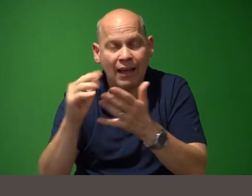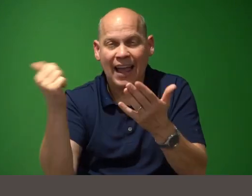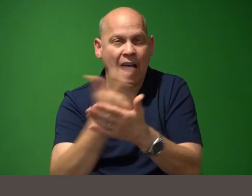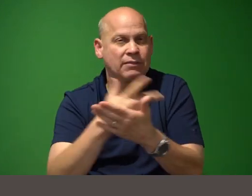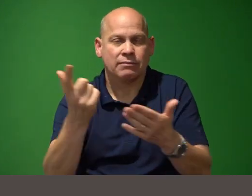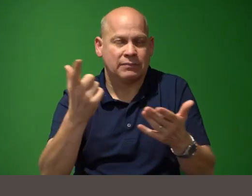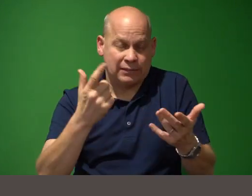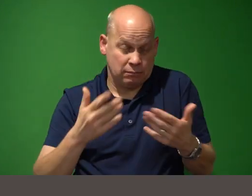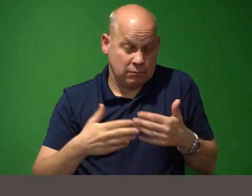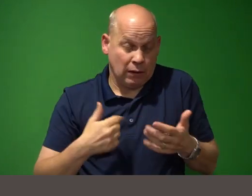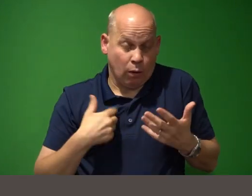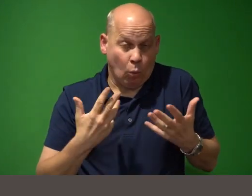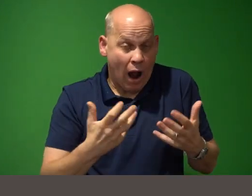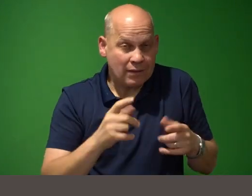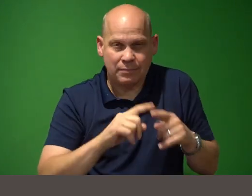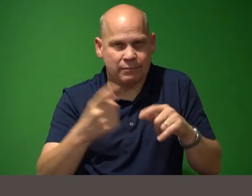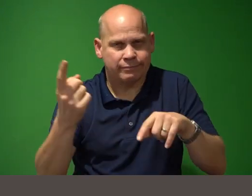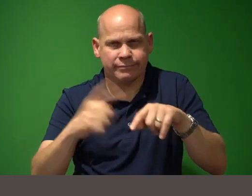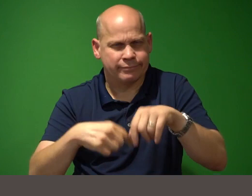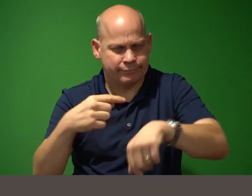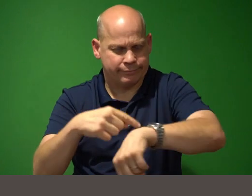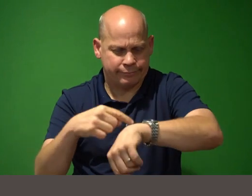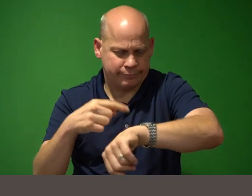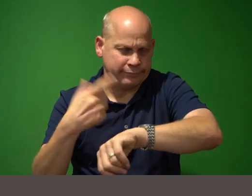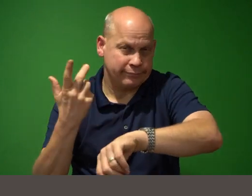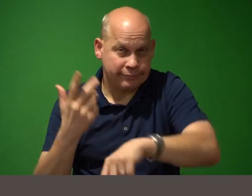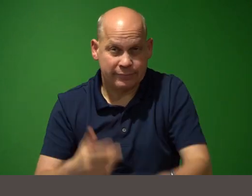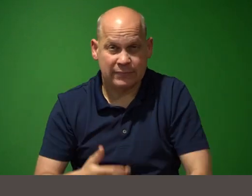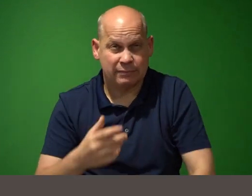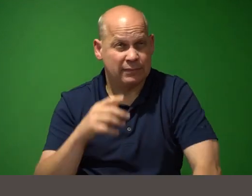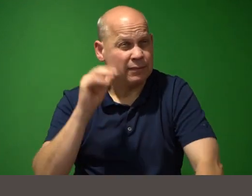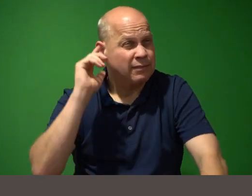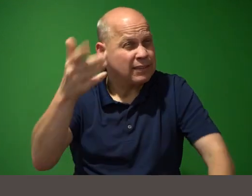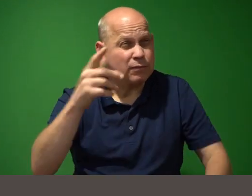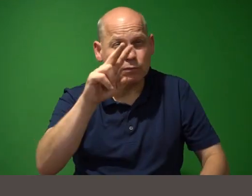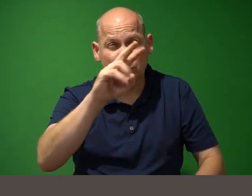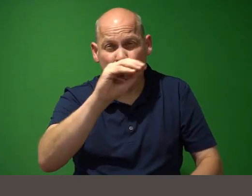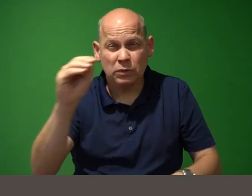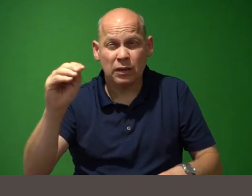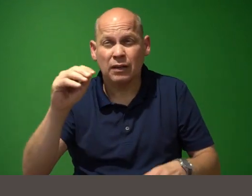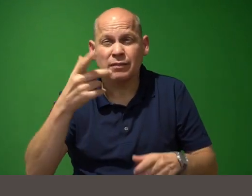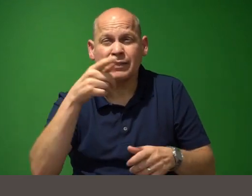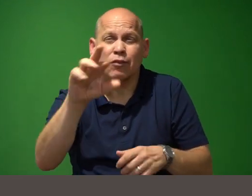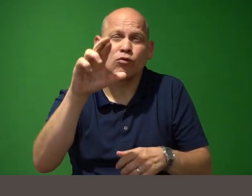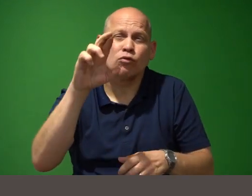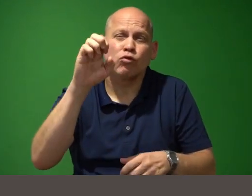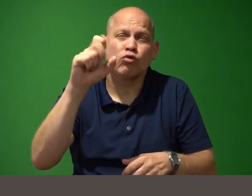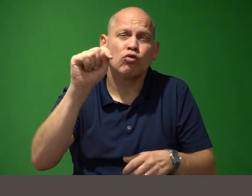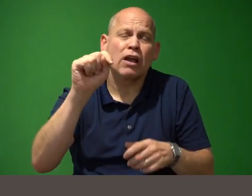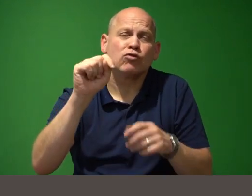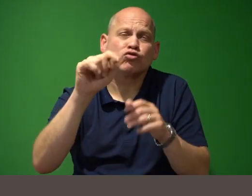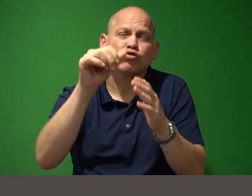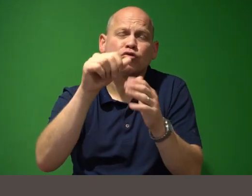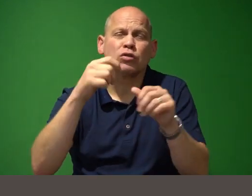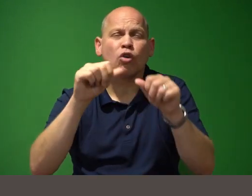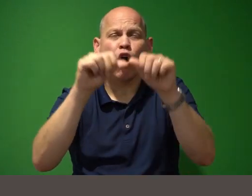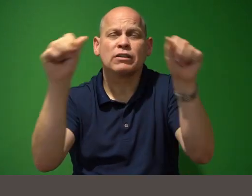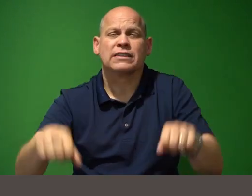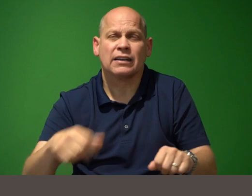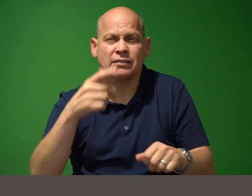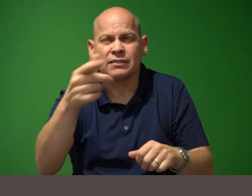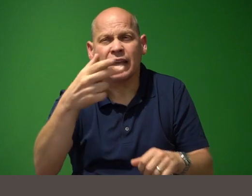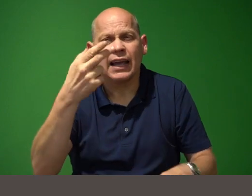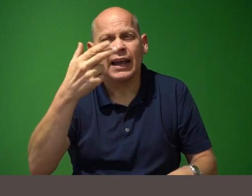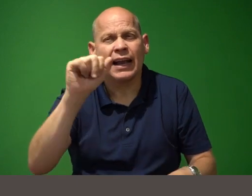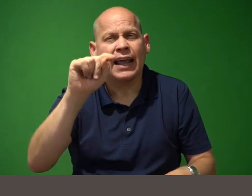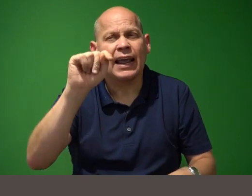2000s uh there was a rest architecture and a design paradigm called hadios not to be